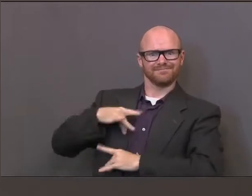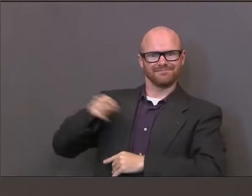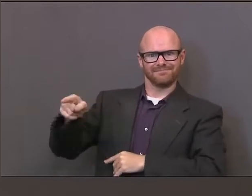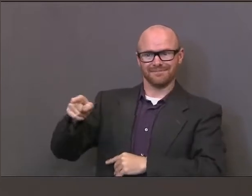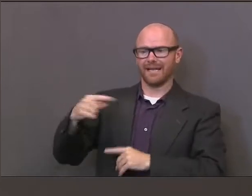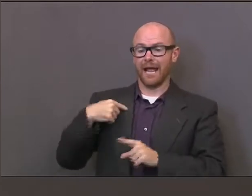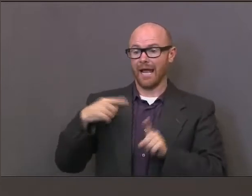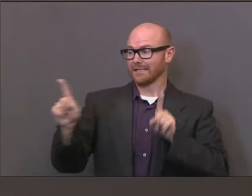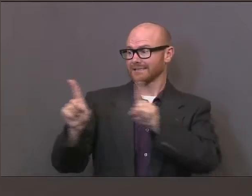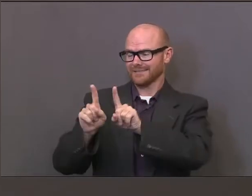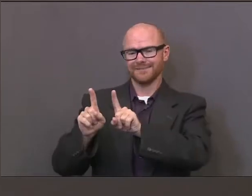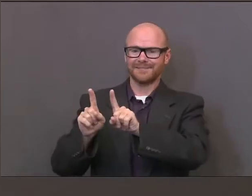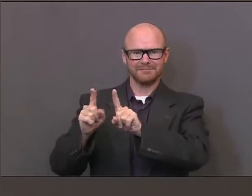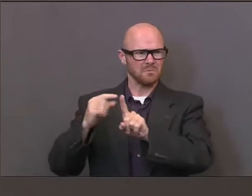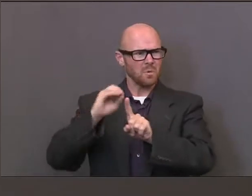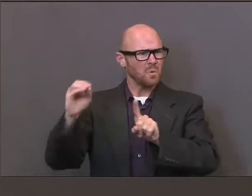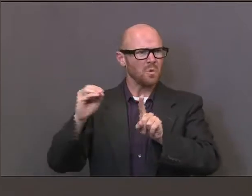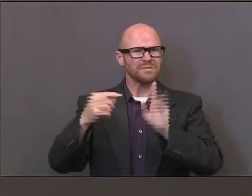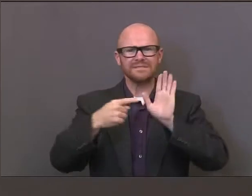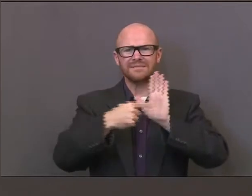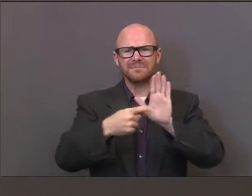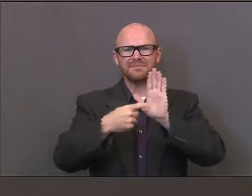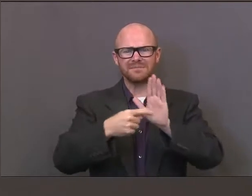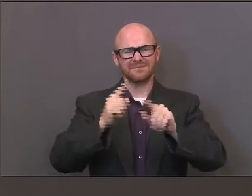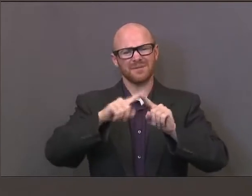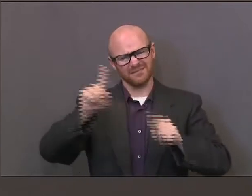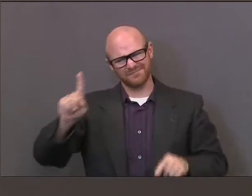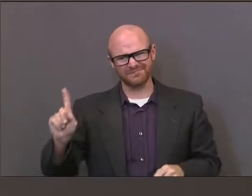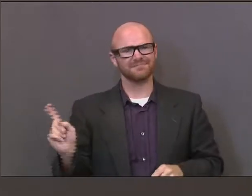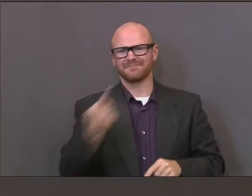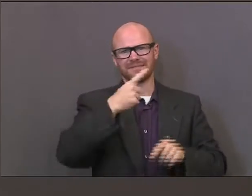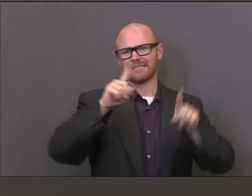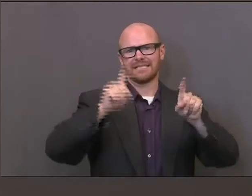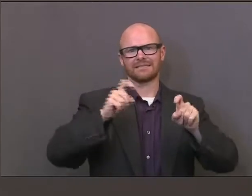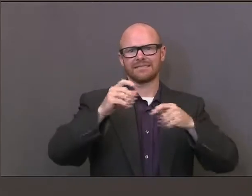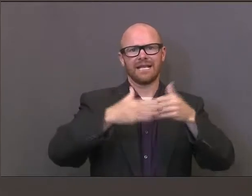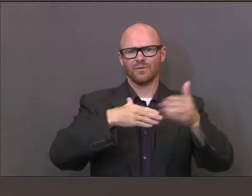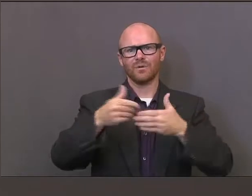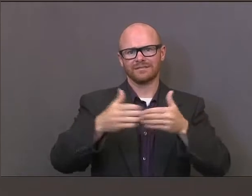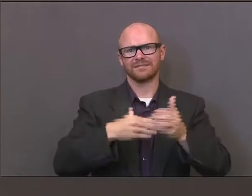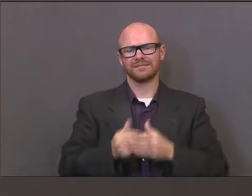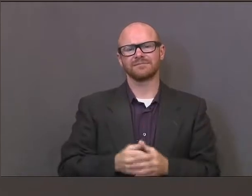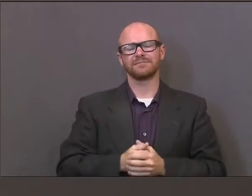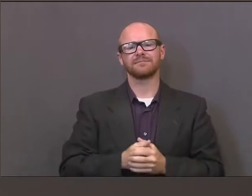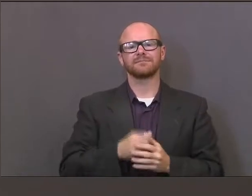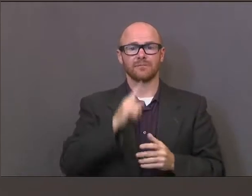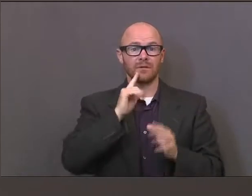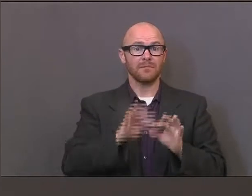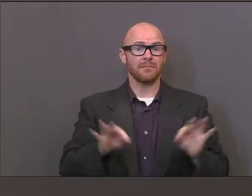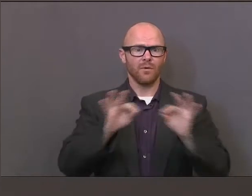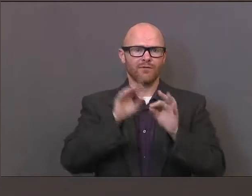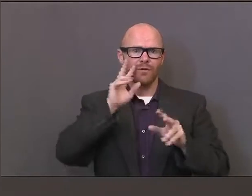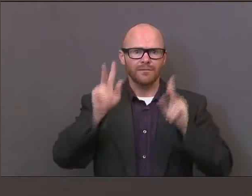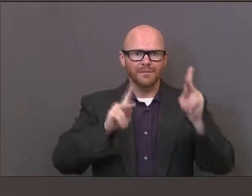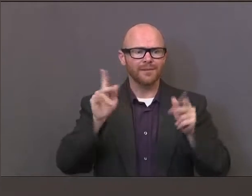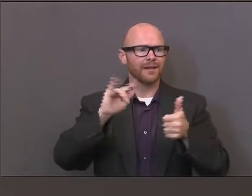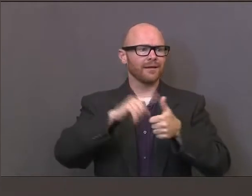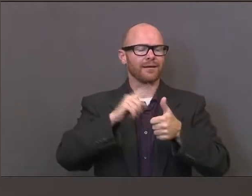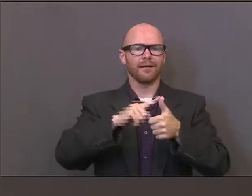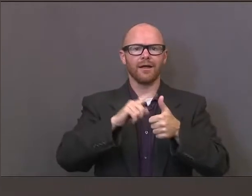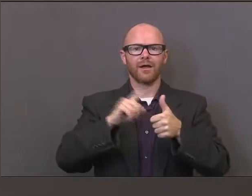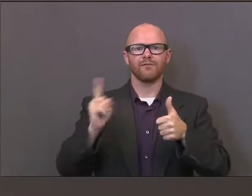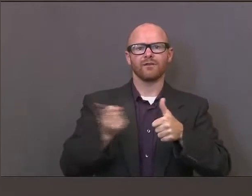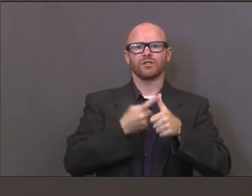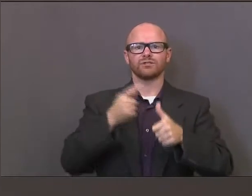exposed first responders, high-risk healthcare sittings, and then also when we have specific outbreaks, we'll be doing